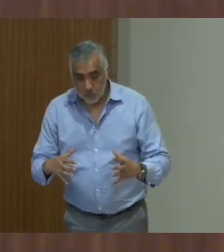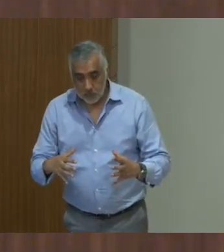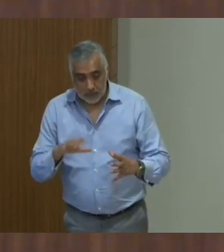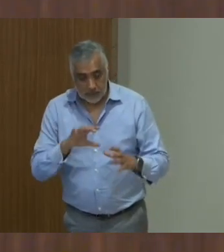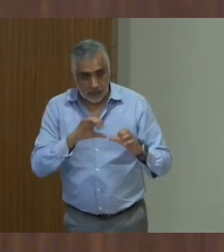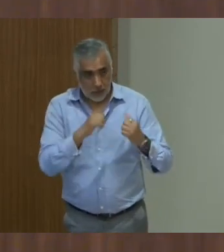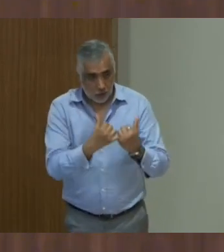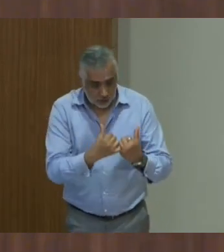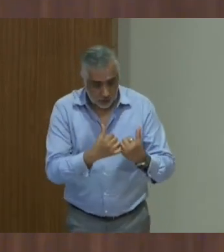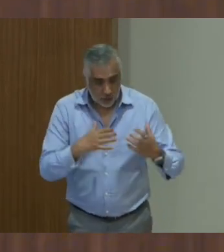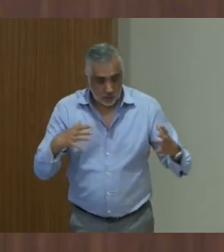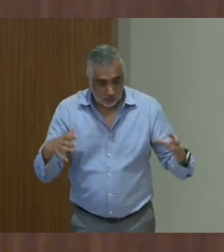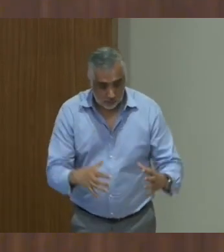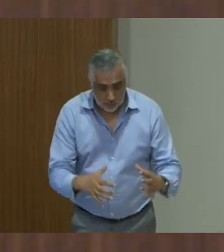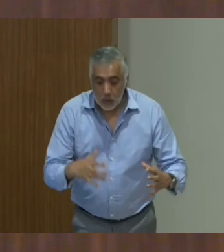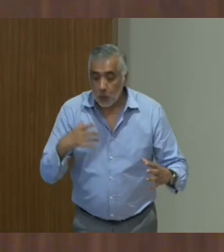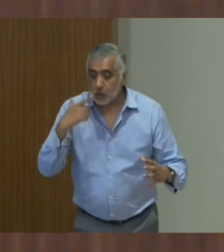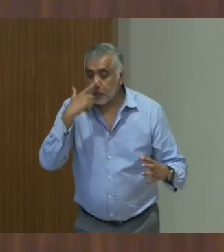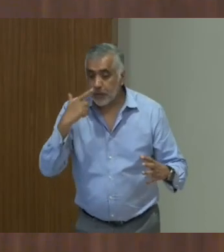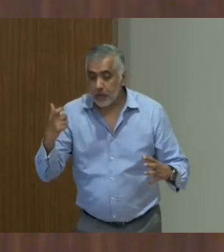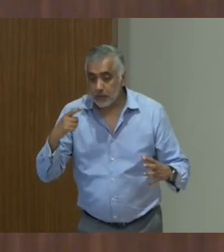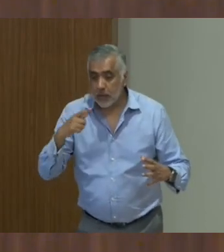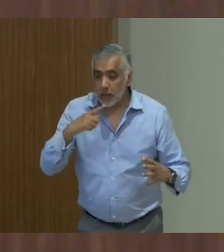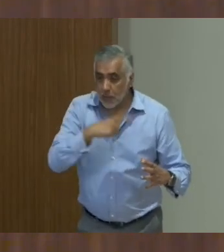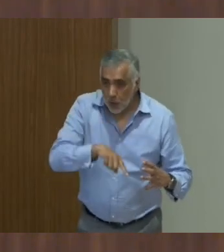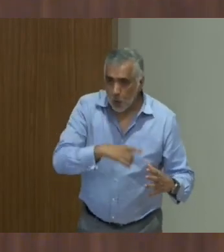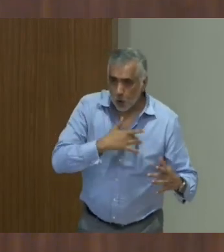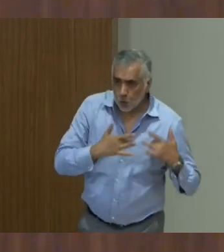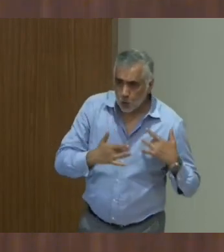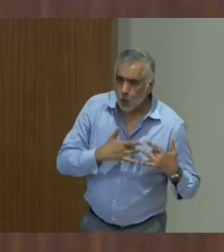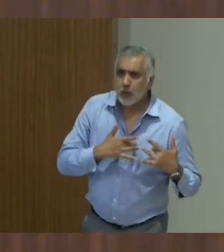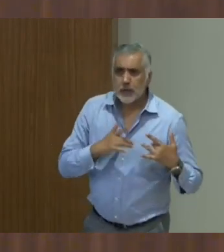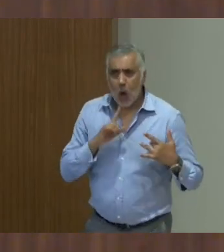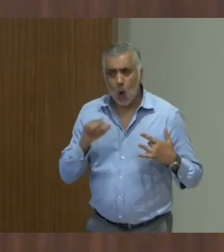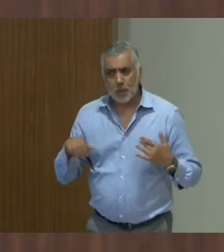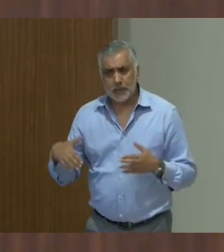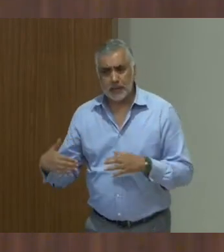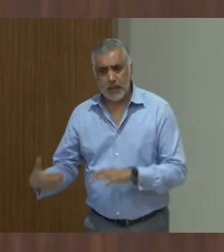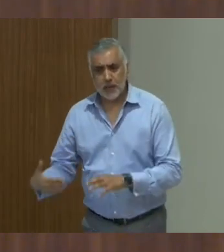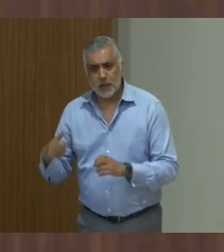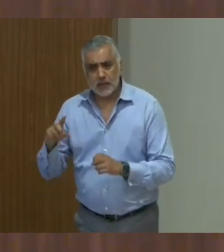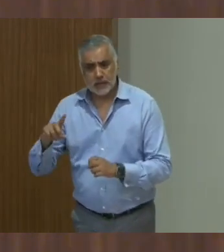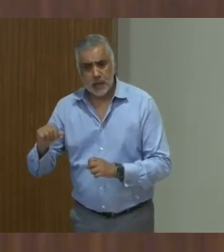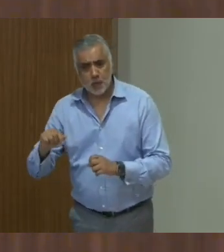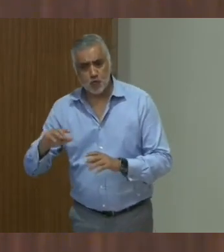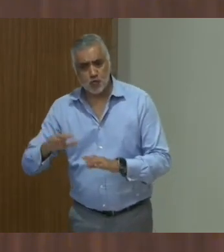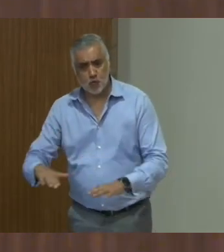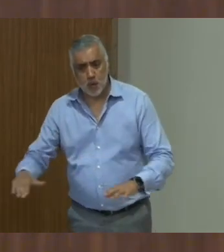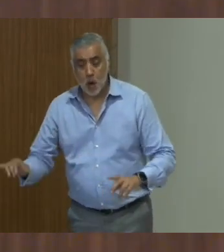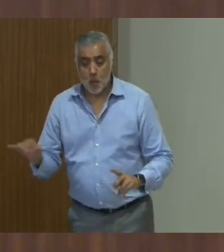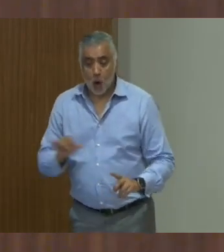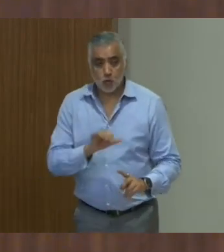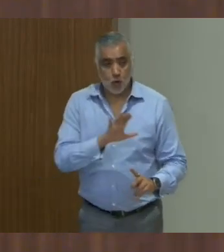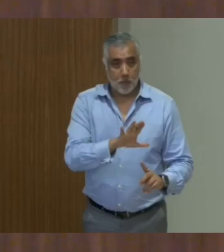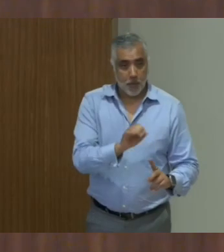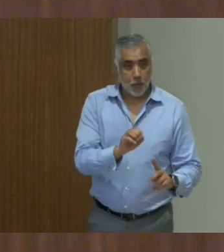was the fact that they were concerned not just about the death of the disabled children, but also about their own